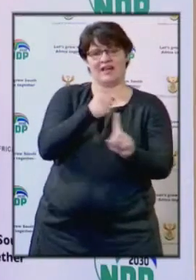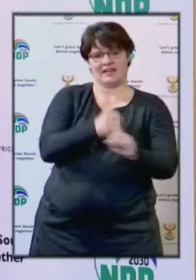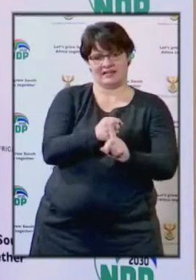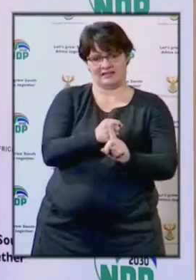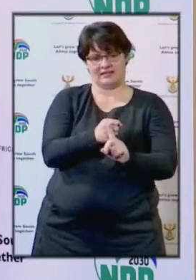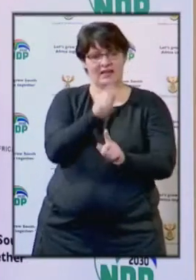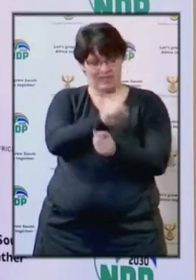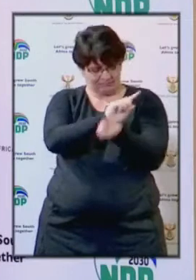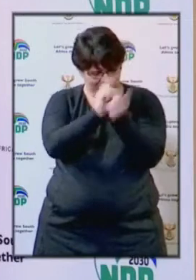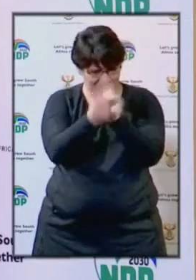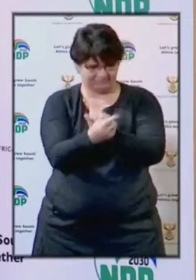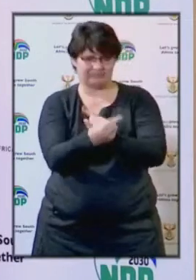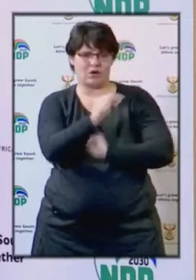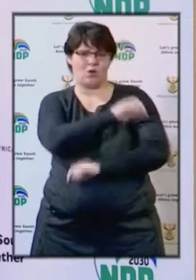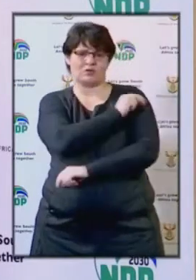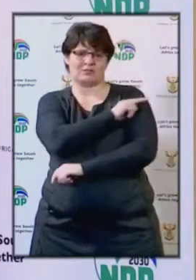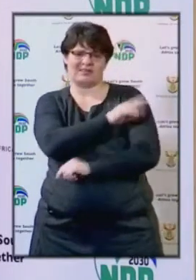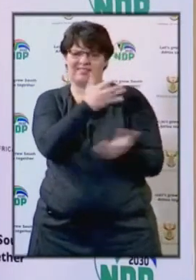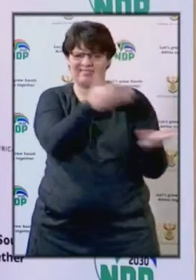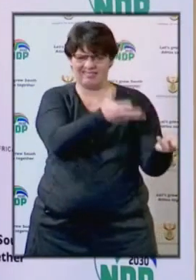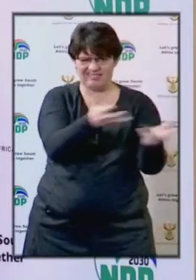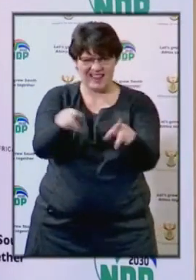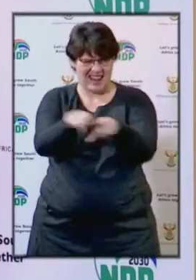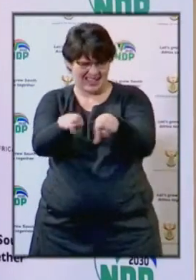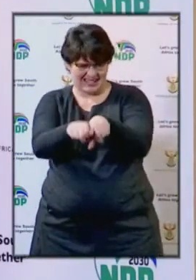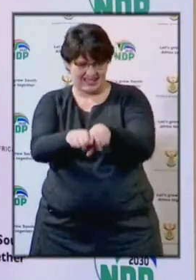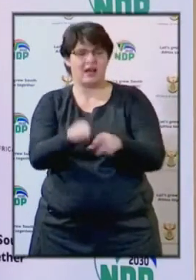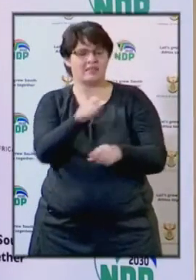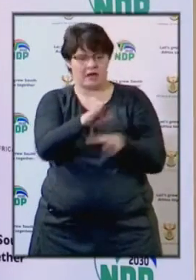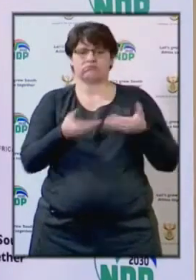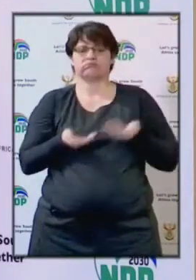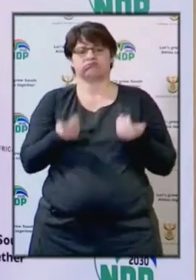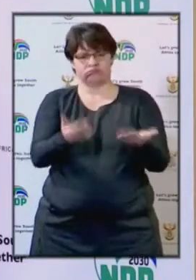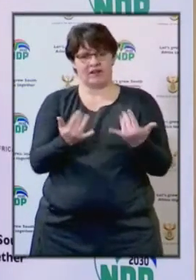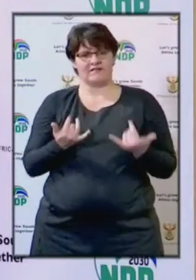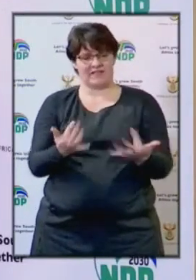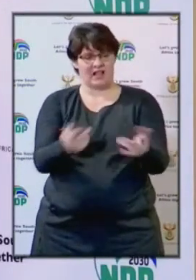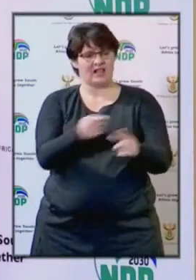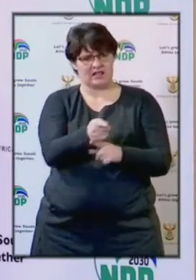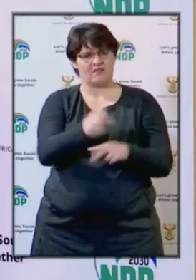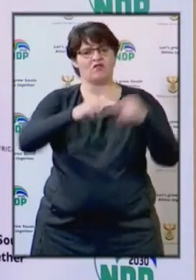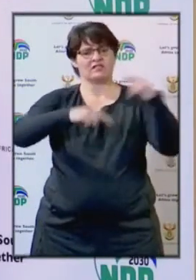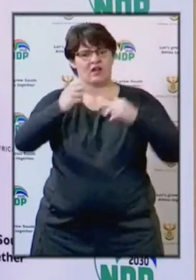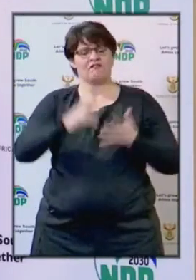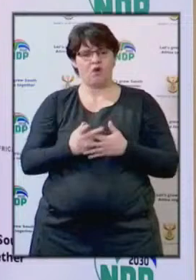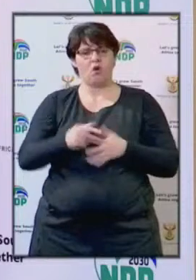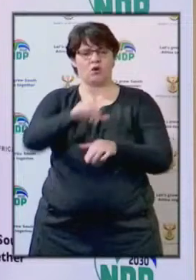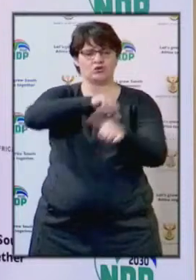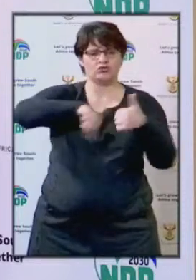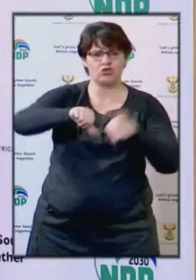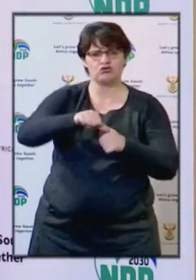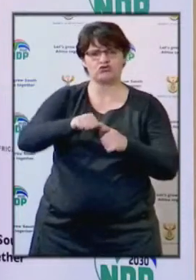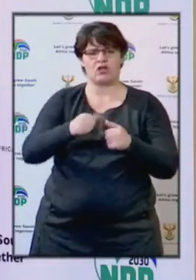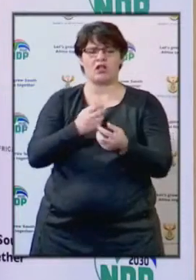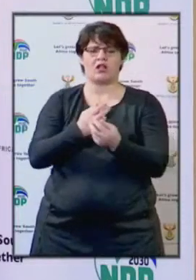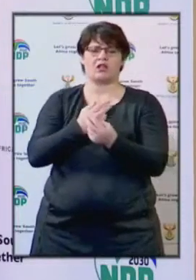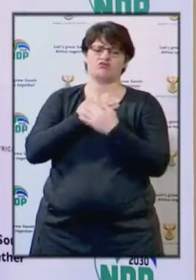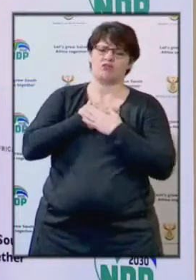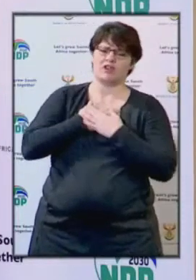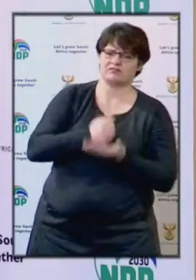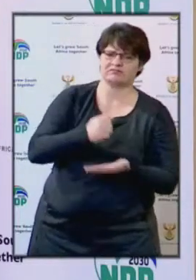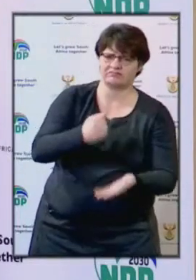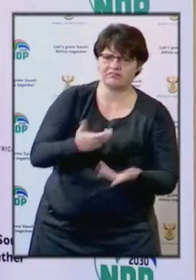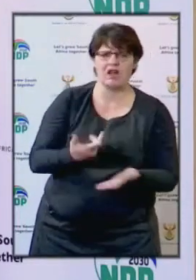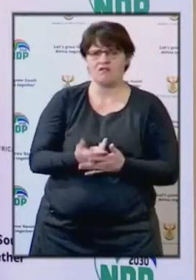Those will continue to be permitted. And those who are providing in terms of a facility for social relief platforms, such as